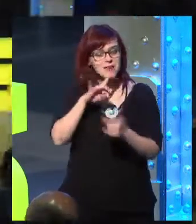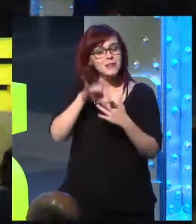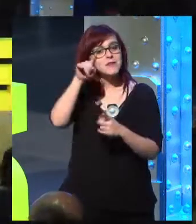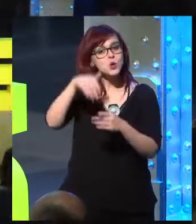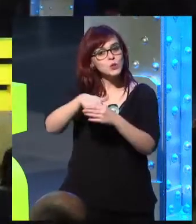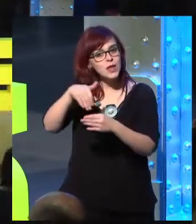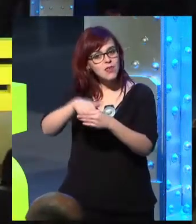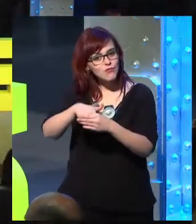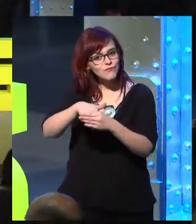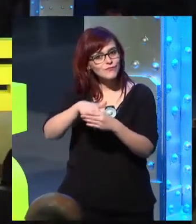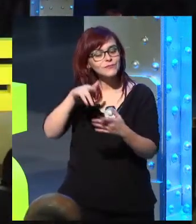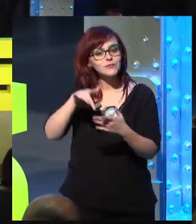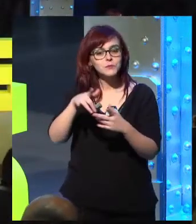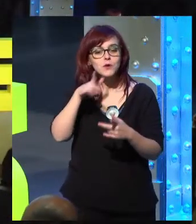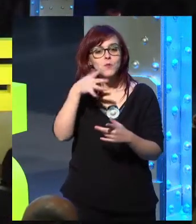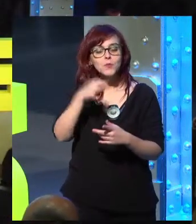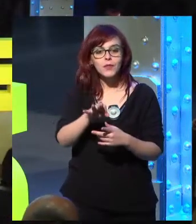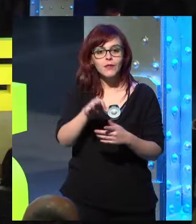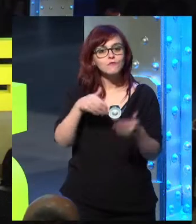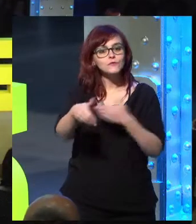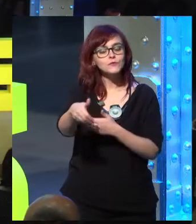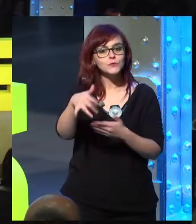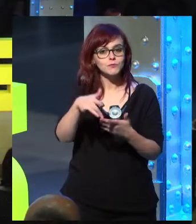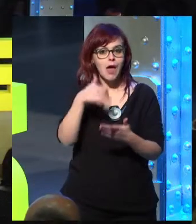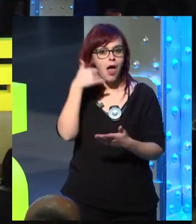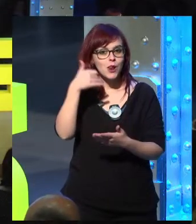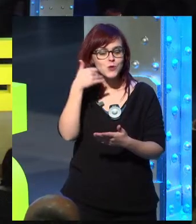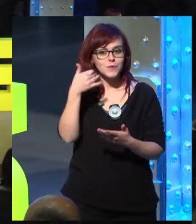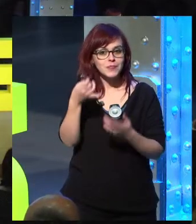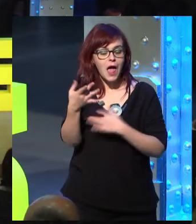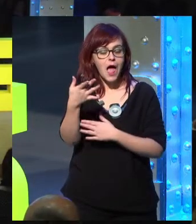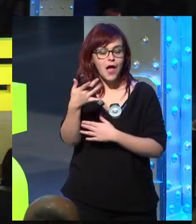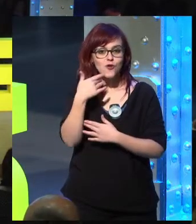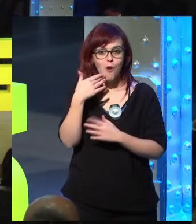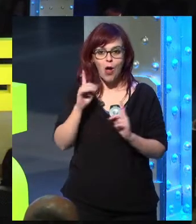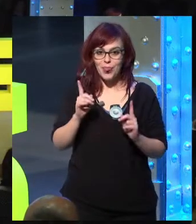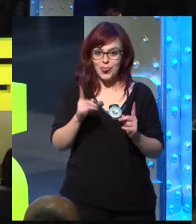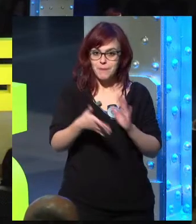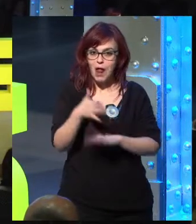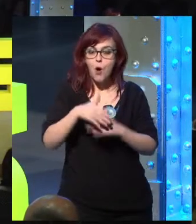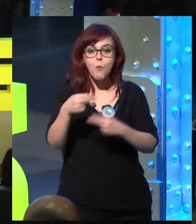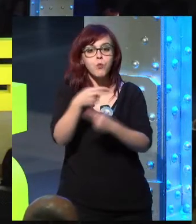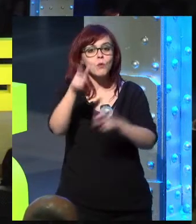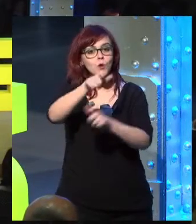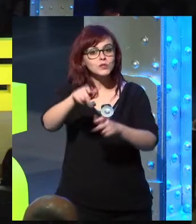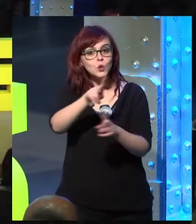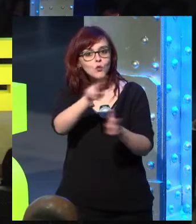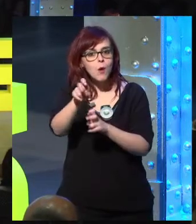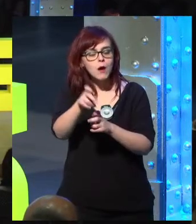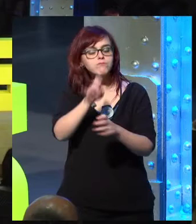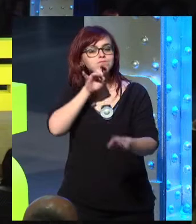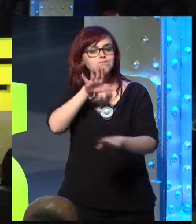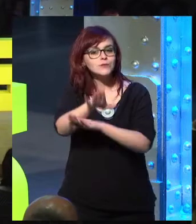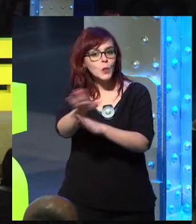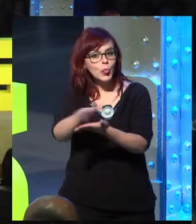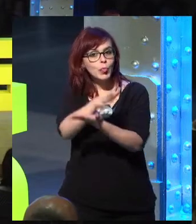its structure, its contents, and we hope that it can become the first stage to reach